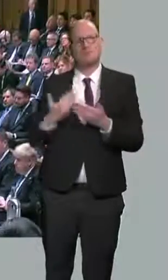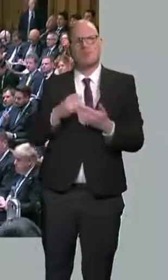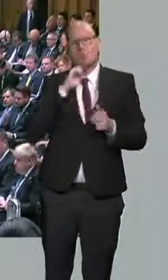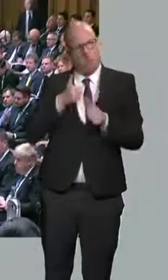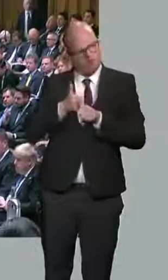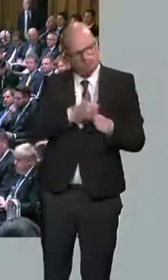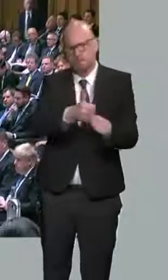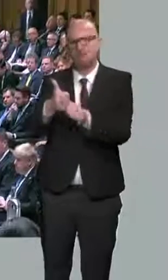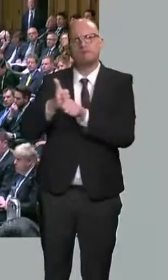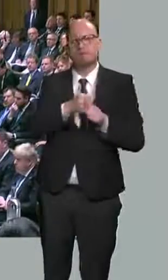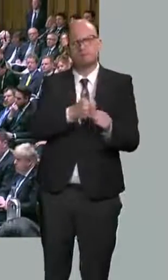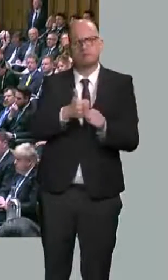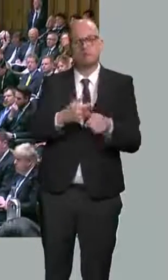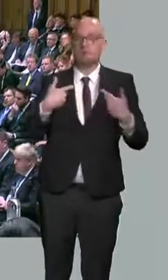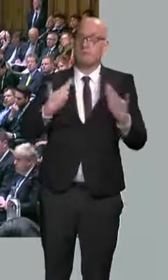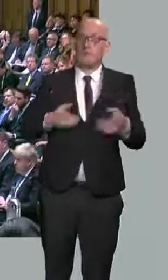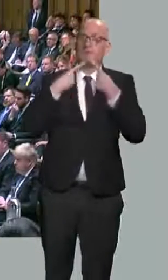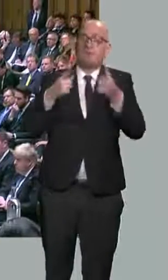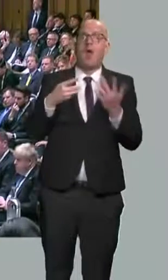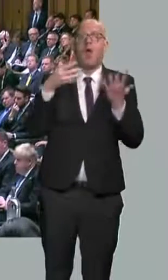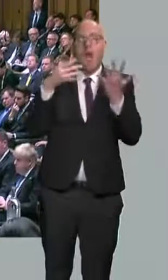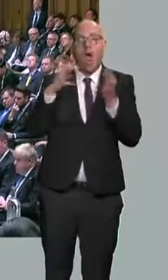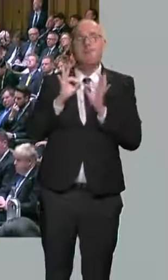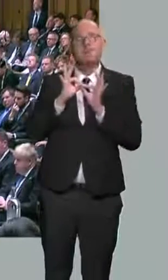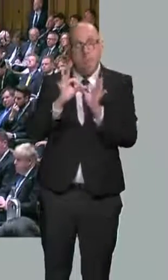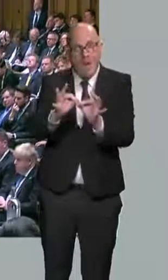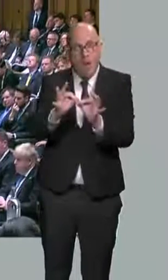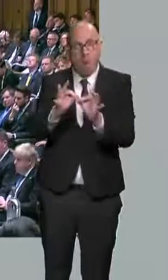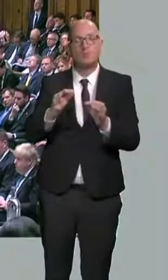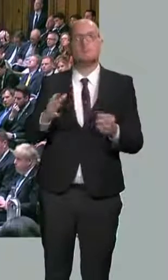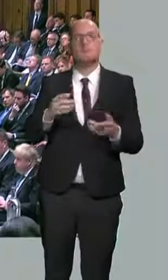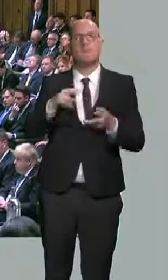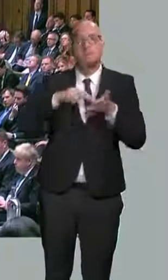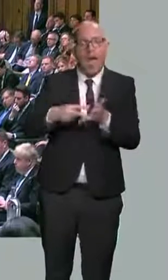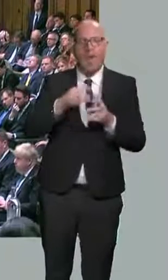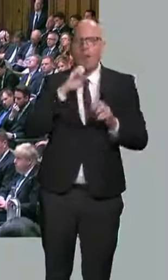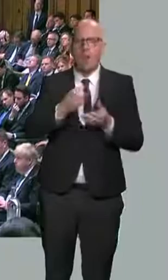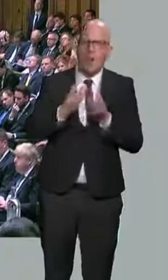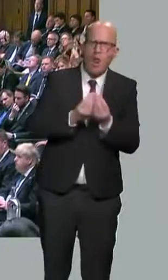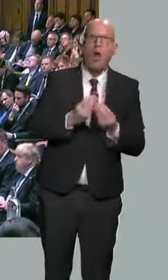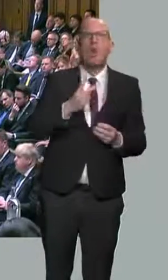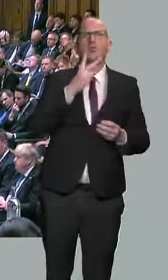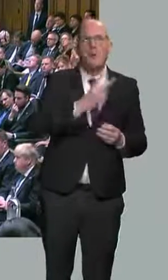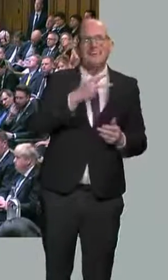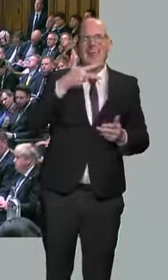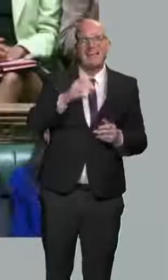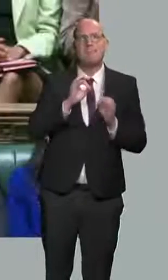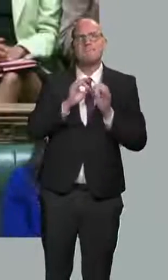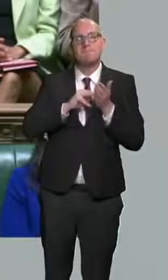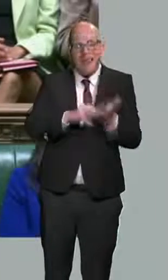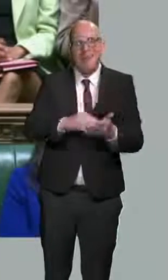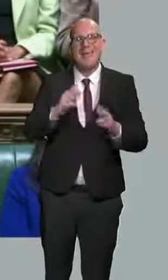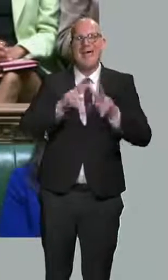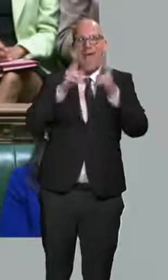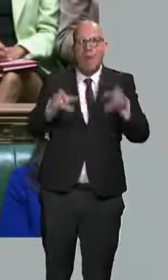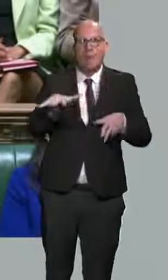we have announced a £9 billion plan to help around 28 million households pay around half the April increase in the